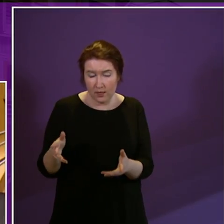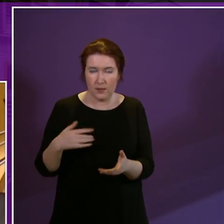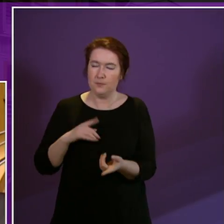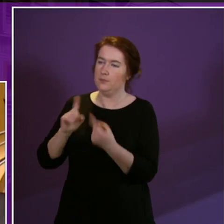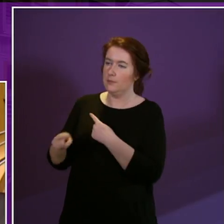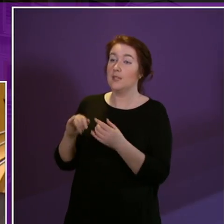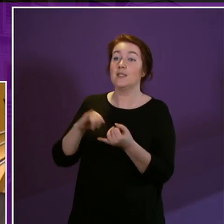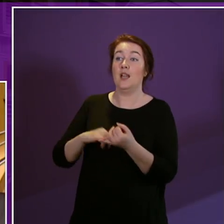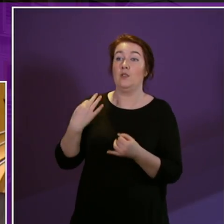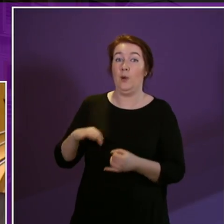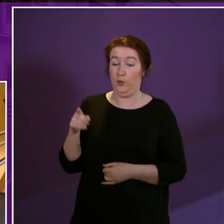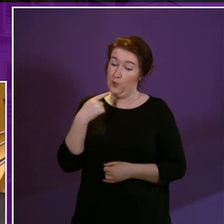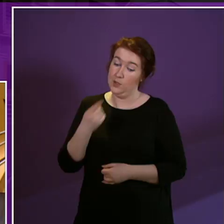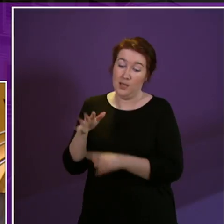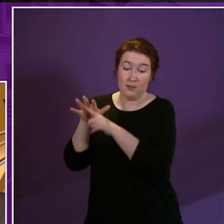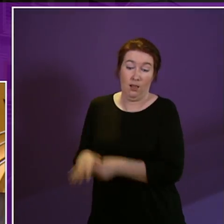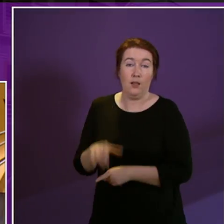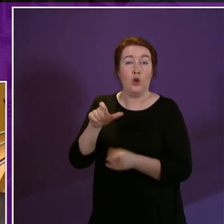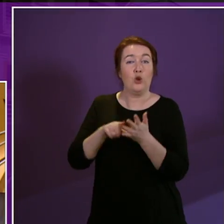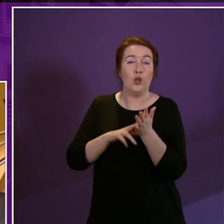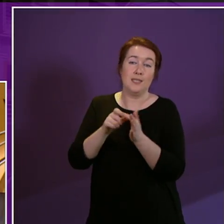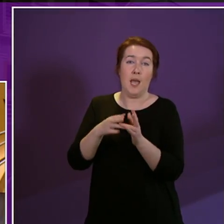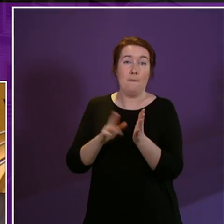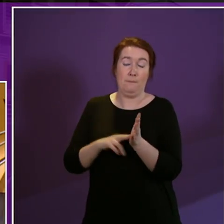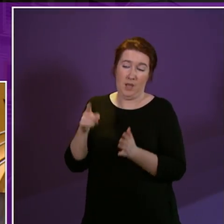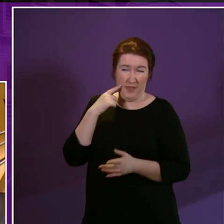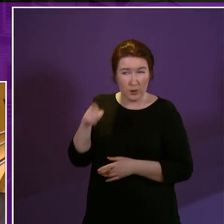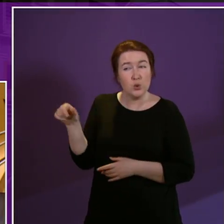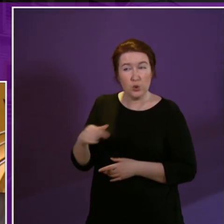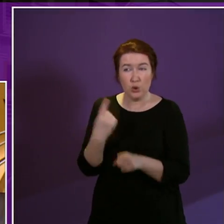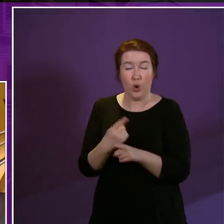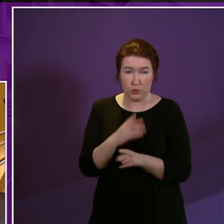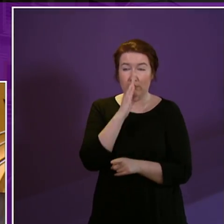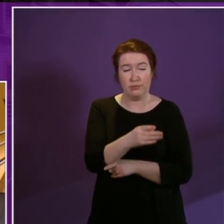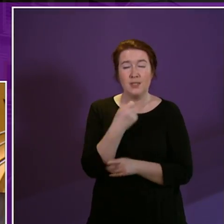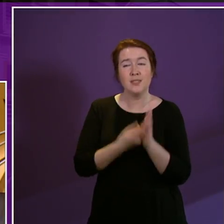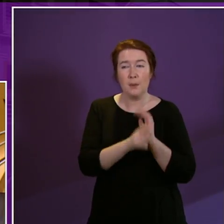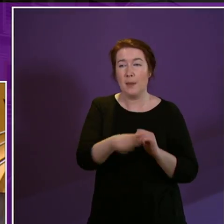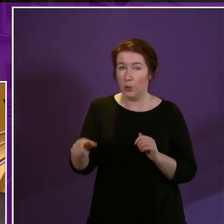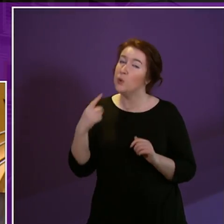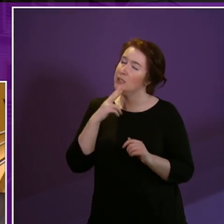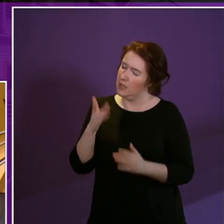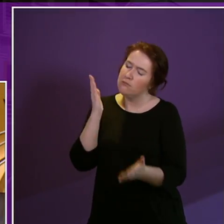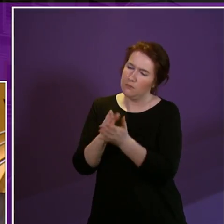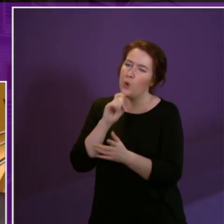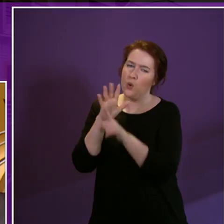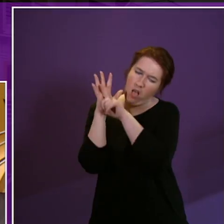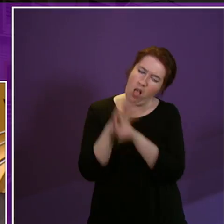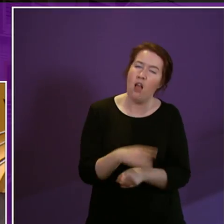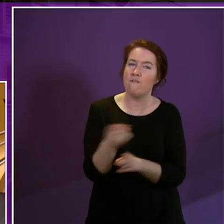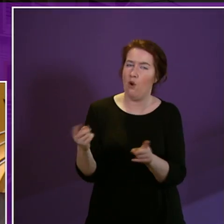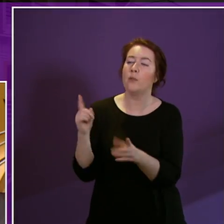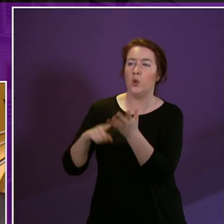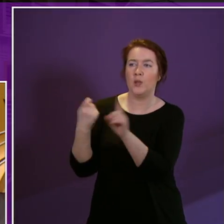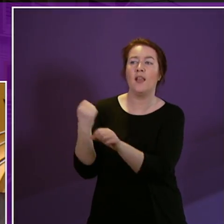You said the word condemn Mr Tompkins I think you should speak to the disabled people you'll see exactly who's been condemned by the UK Government